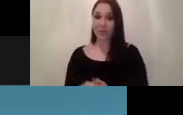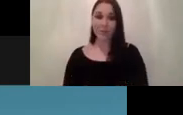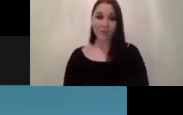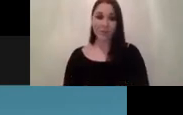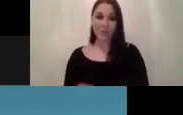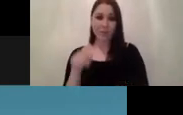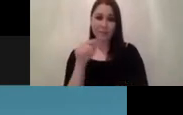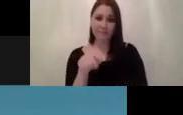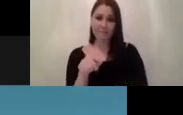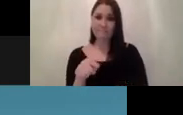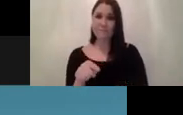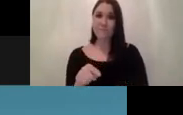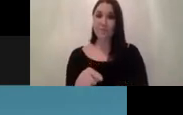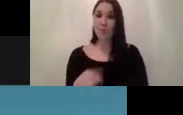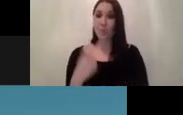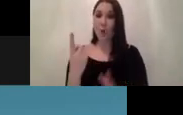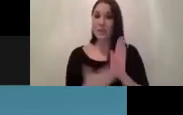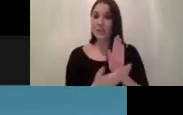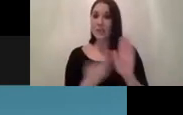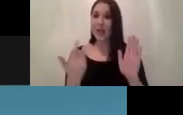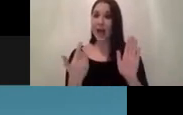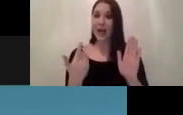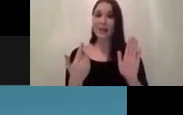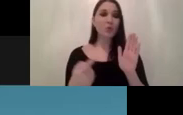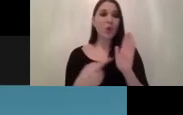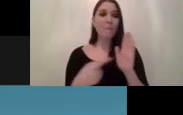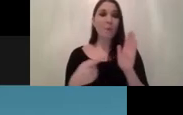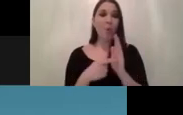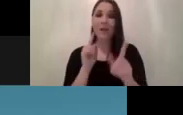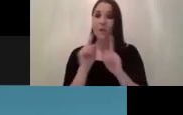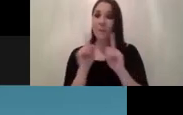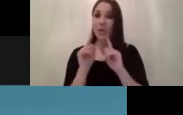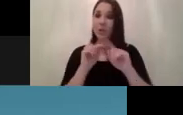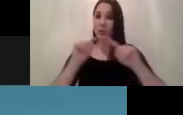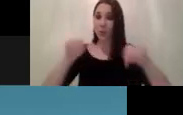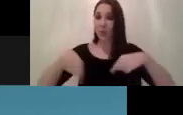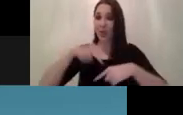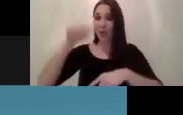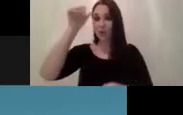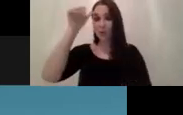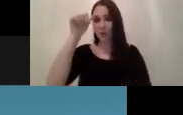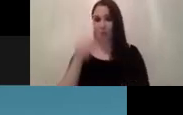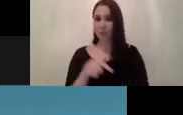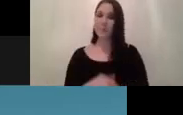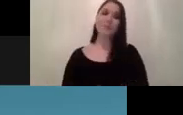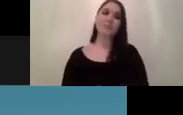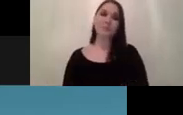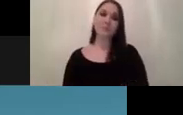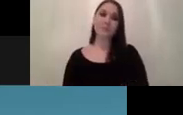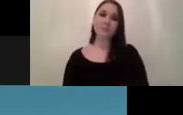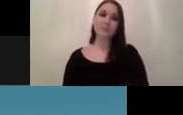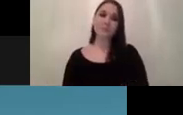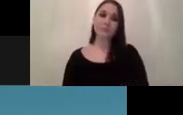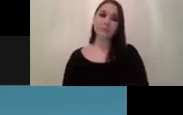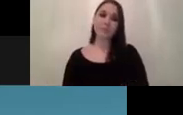here's on one side you have the most important information that you know about the ai project canvas about about